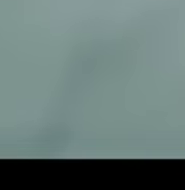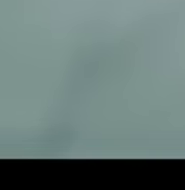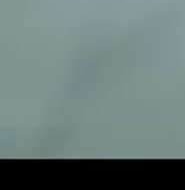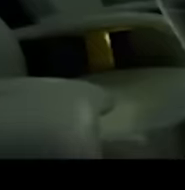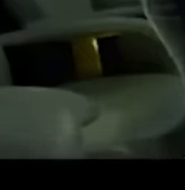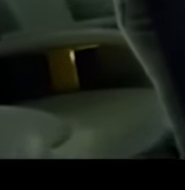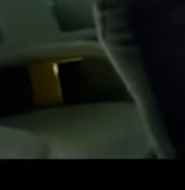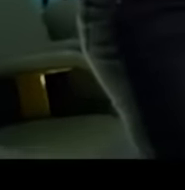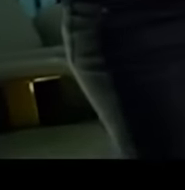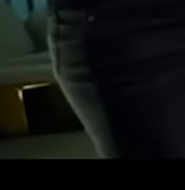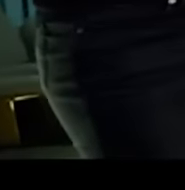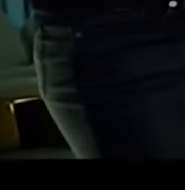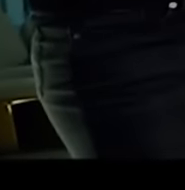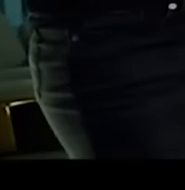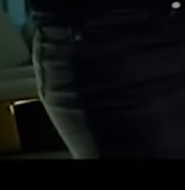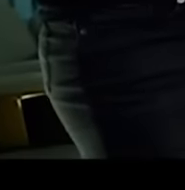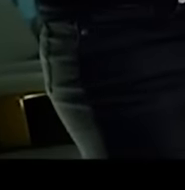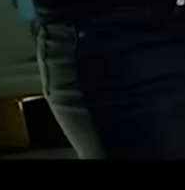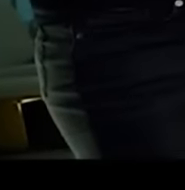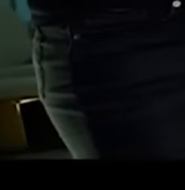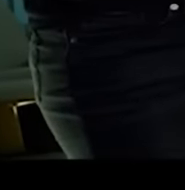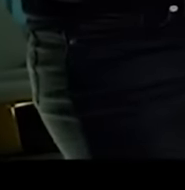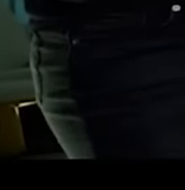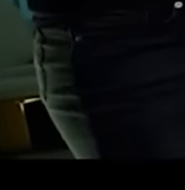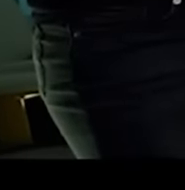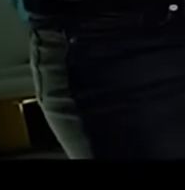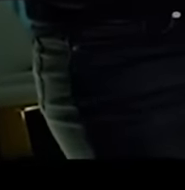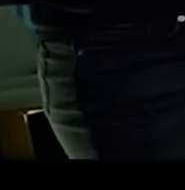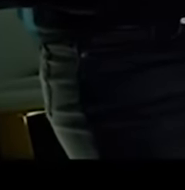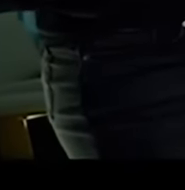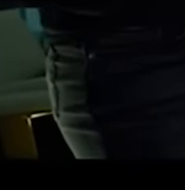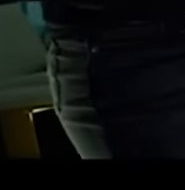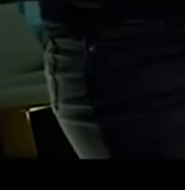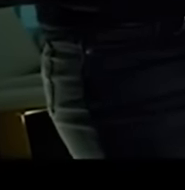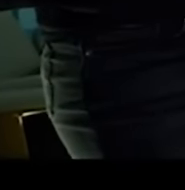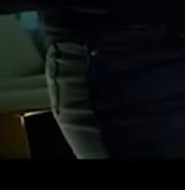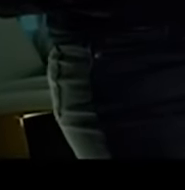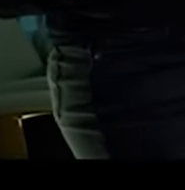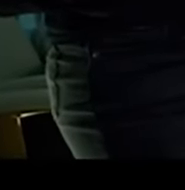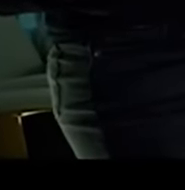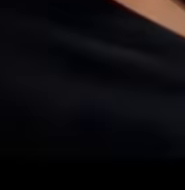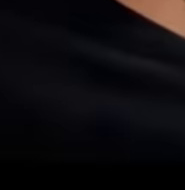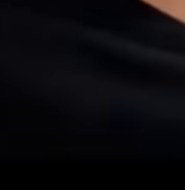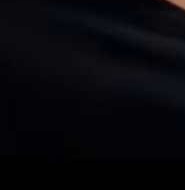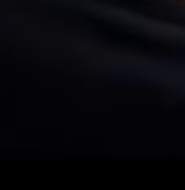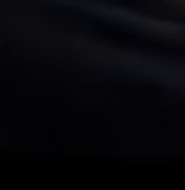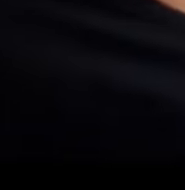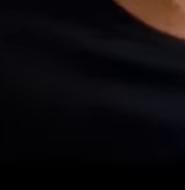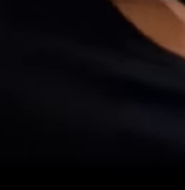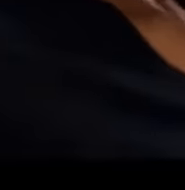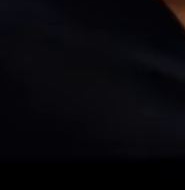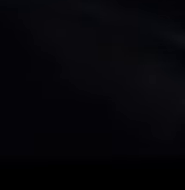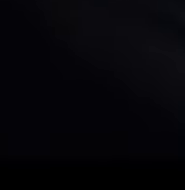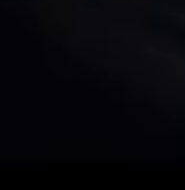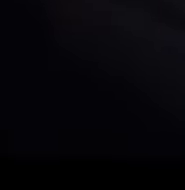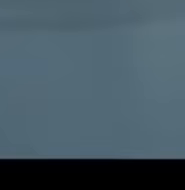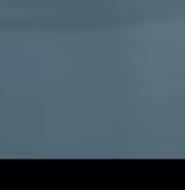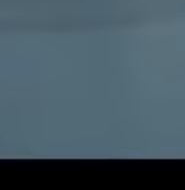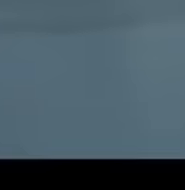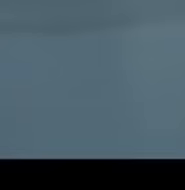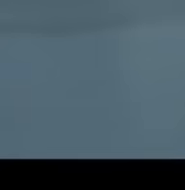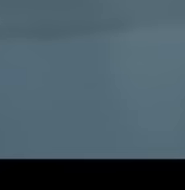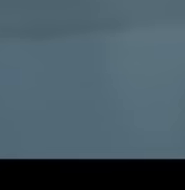payments. You can use NCASH with any local debit card or credit card to pay anyone and or any business on NCASH no matter who they bank with.